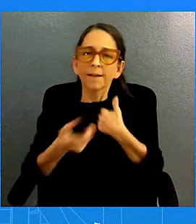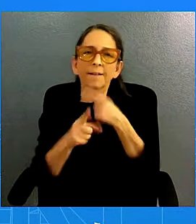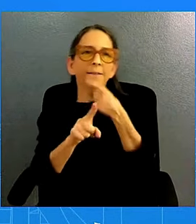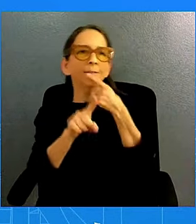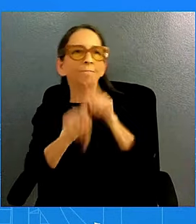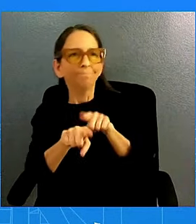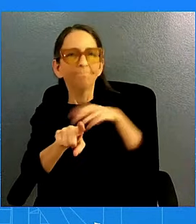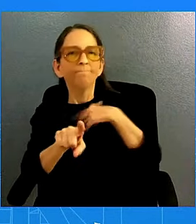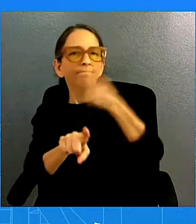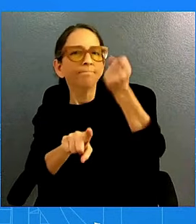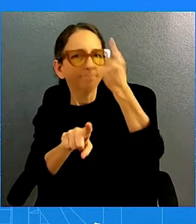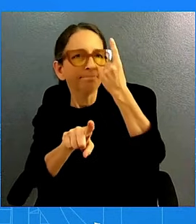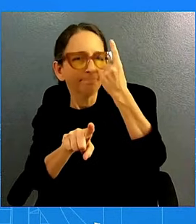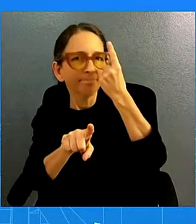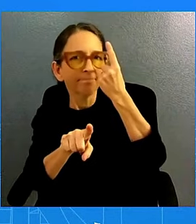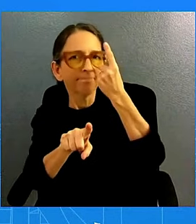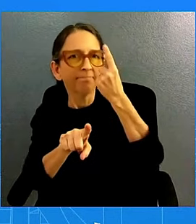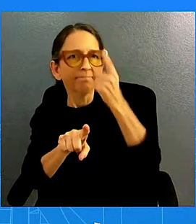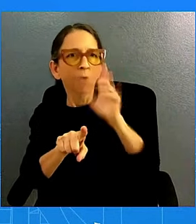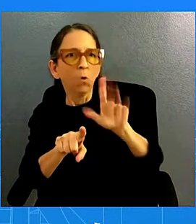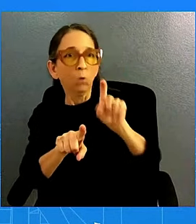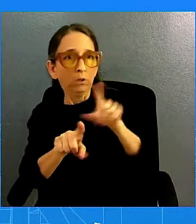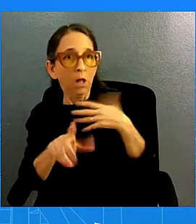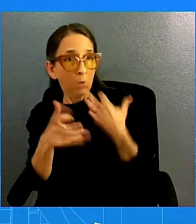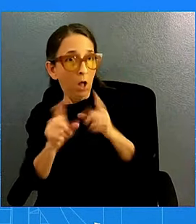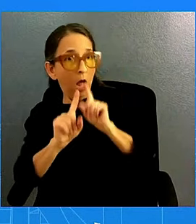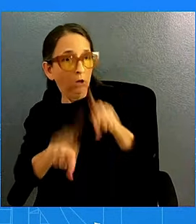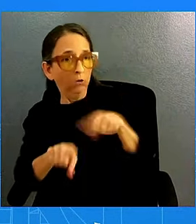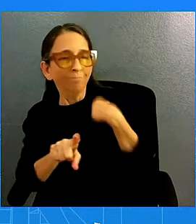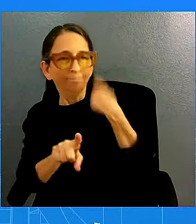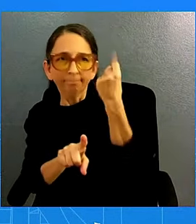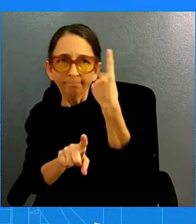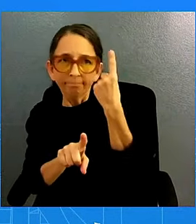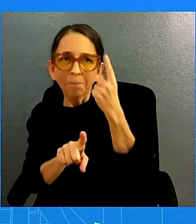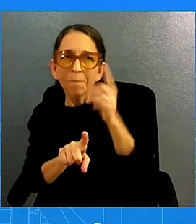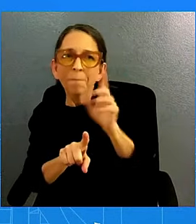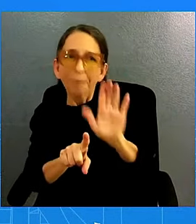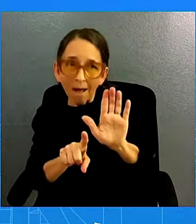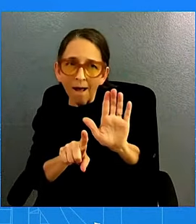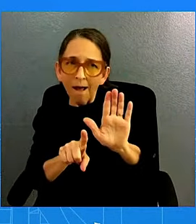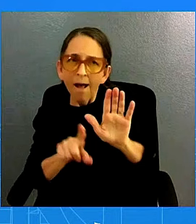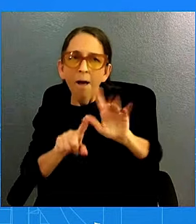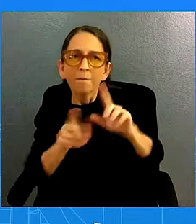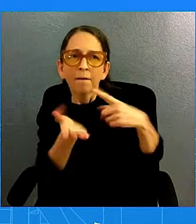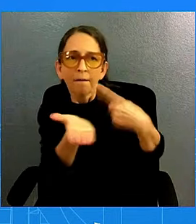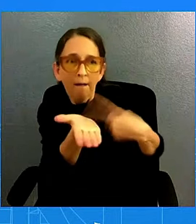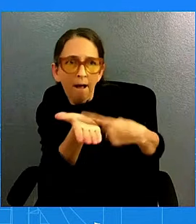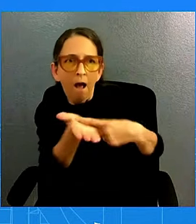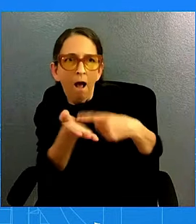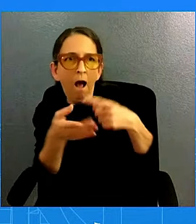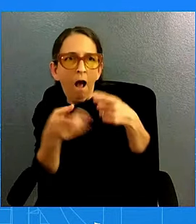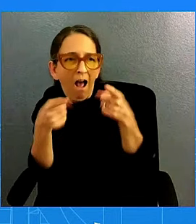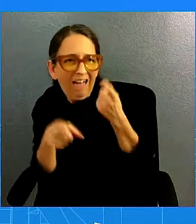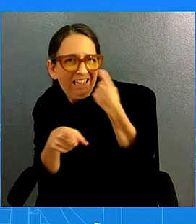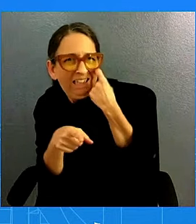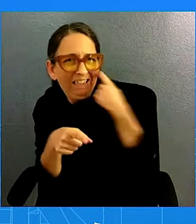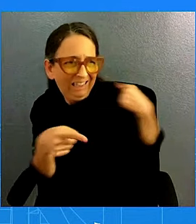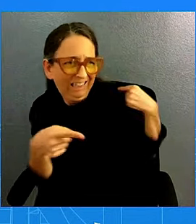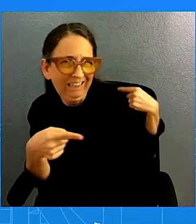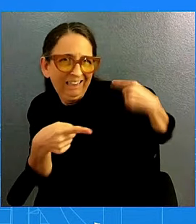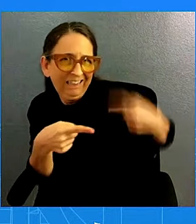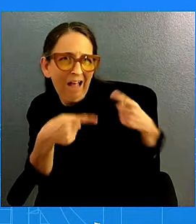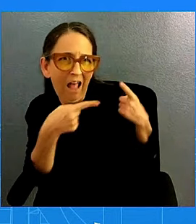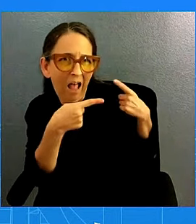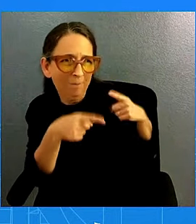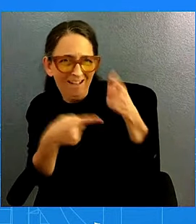now. I get that. We're talking about incidents that allegedly happened today, apparently happened today, and some that happened yesterday. I'm